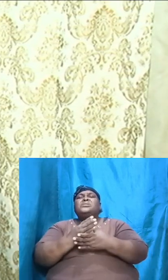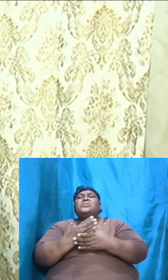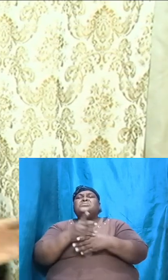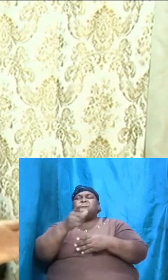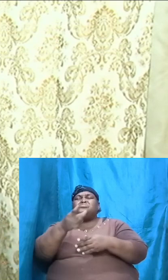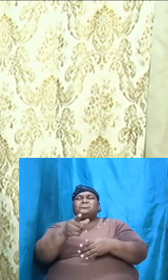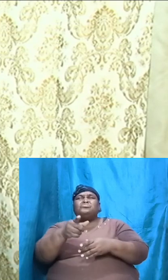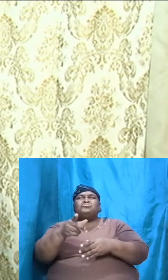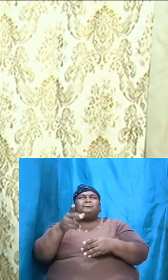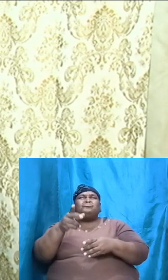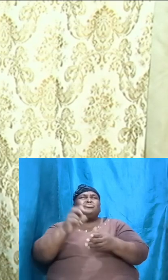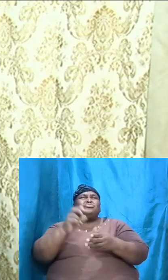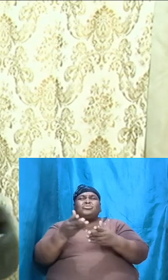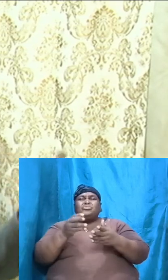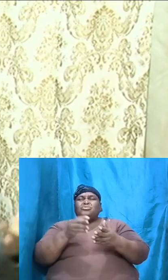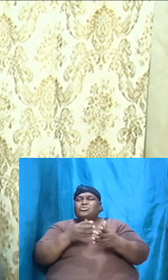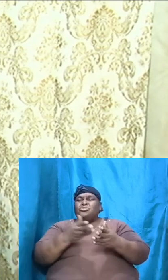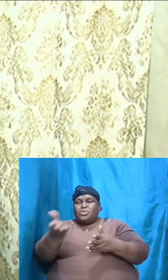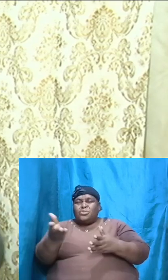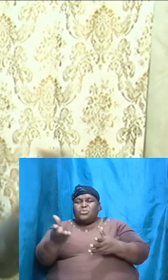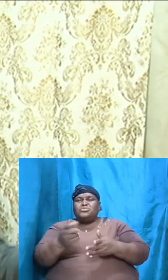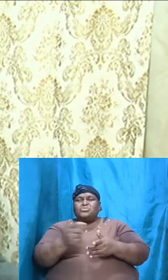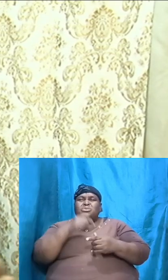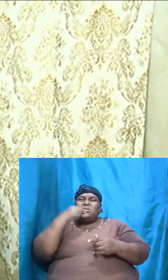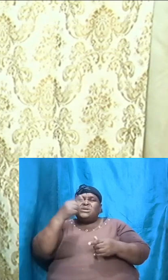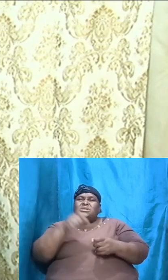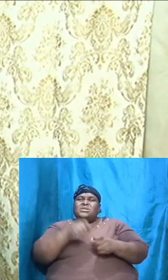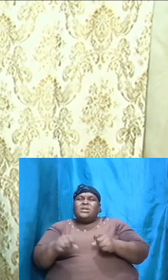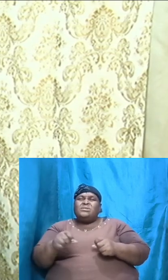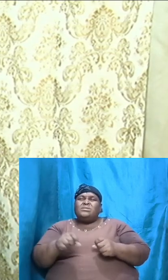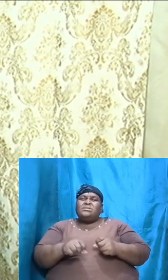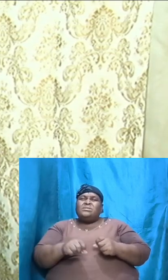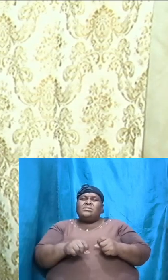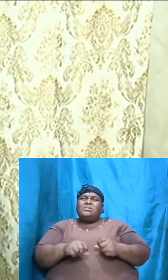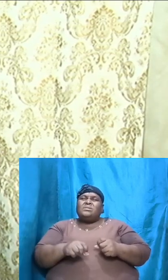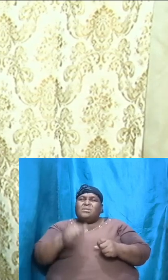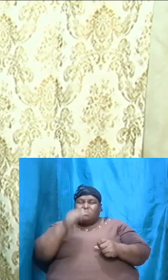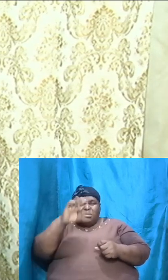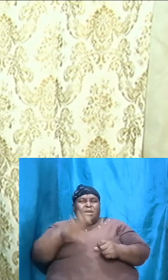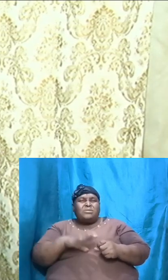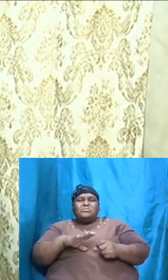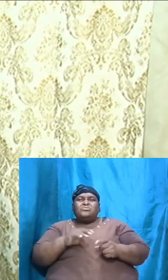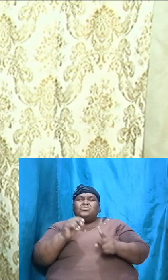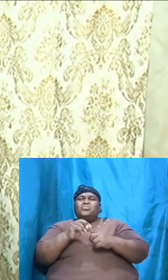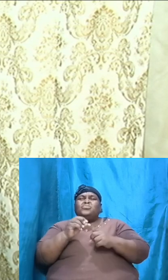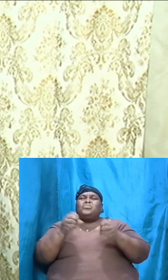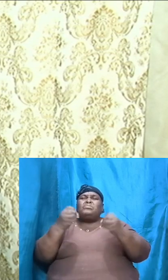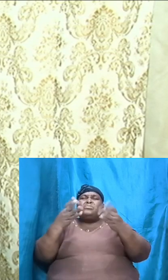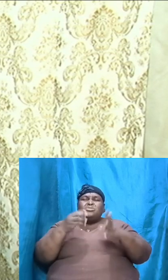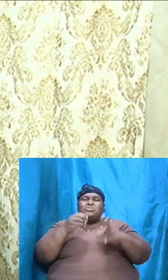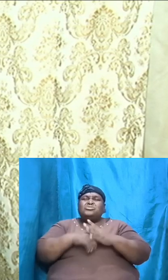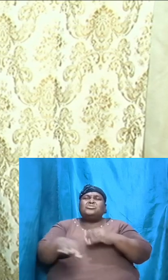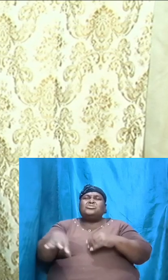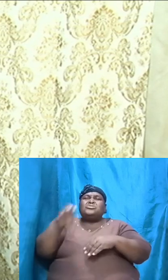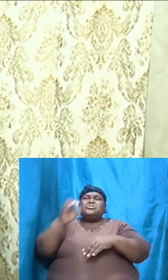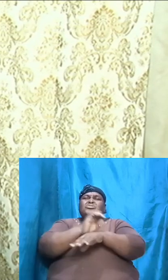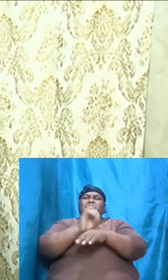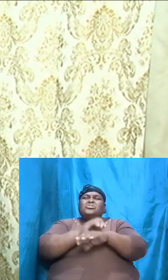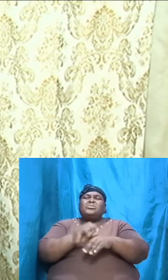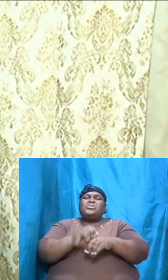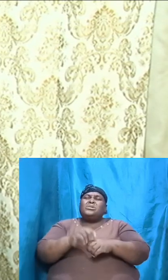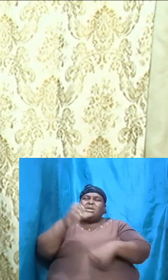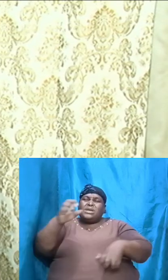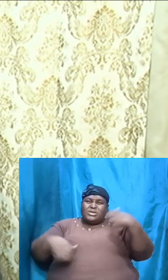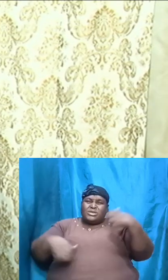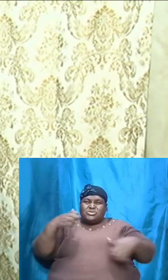church, give yourself a break man, free up yourself and go enjoy life. There is no enjoyment in life that